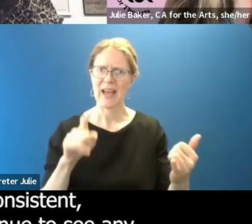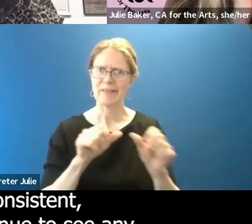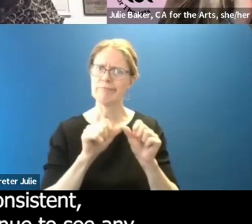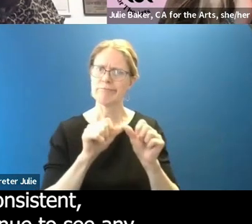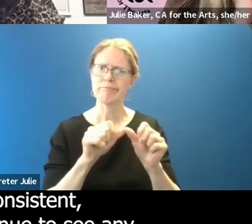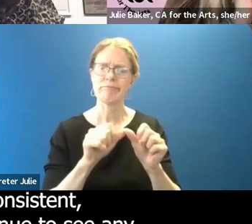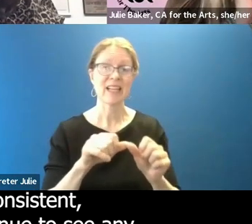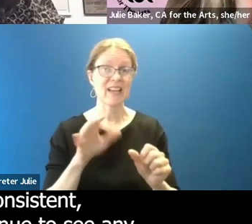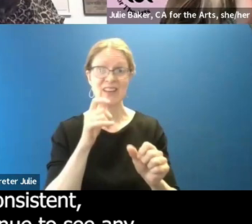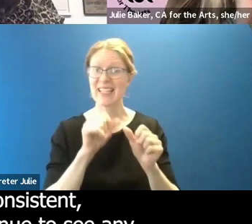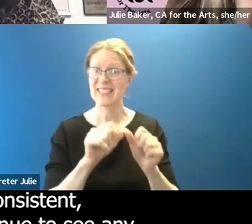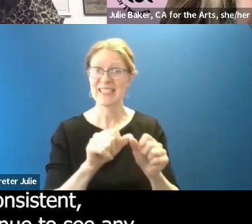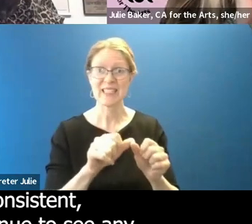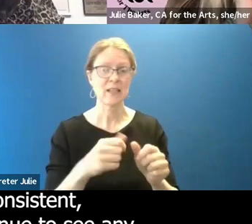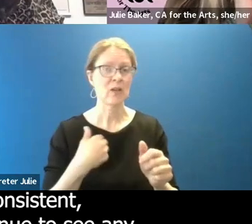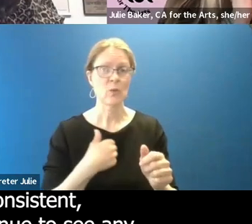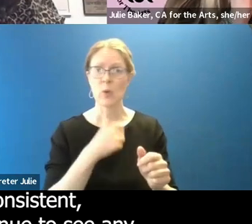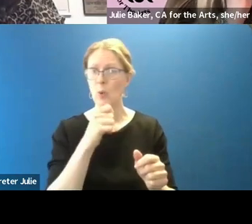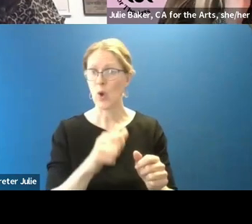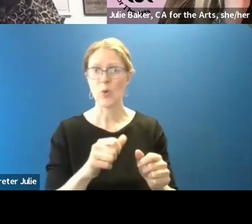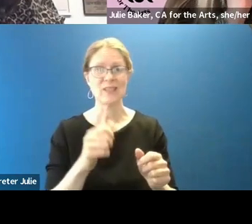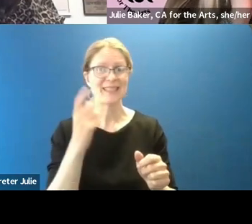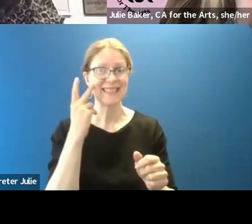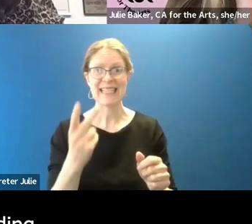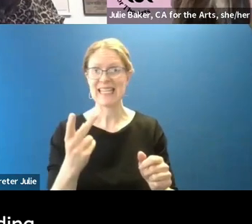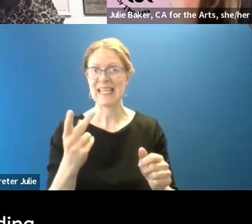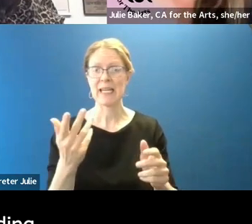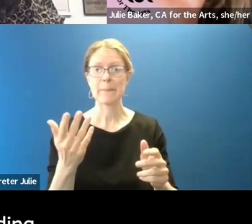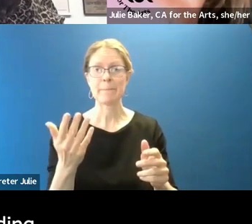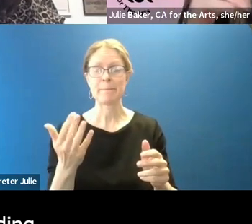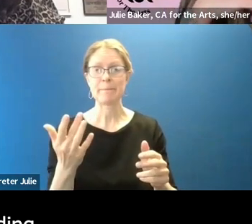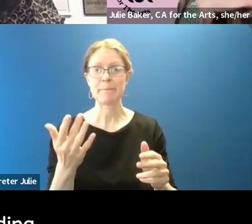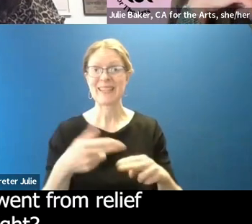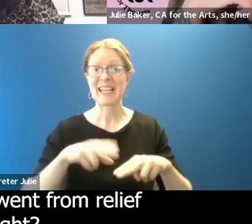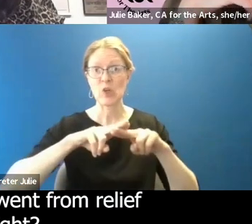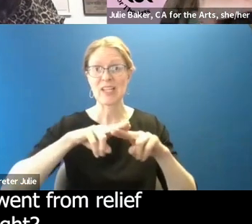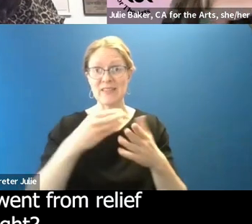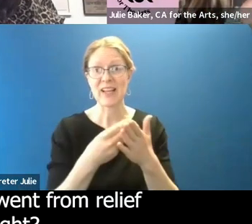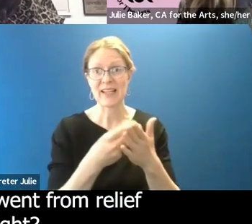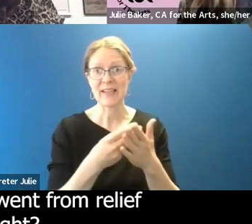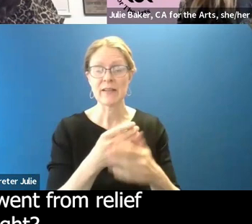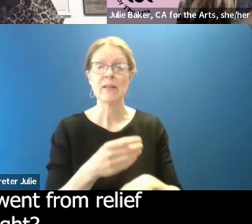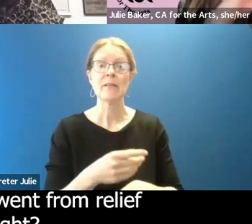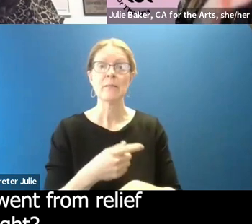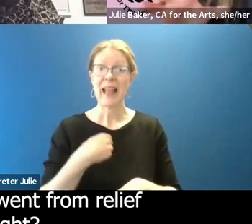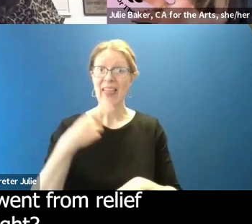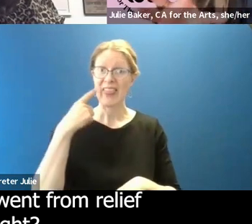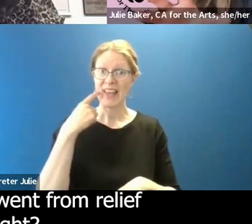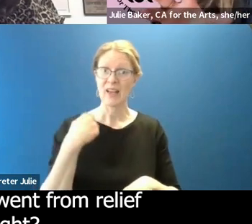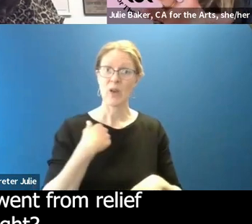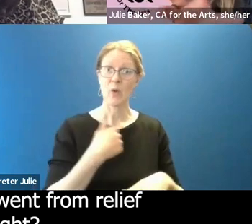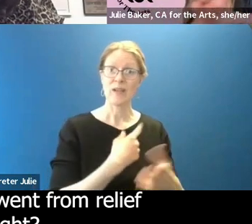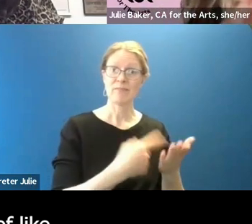not consistent, we're not going to continue to see any increased funding. But I also think that we went from relief to